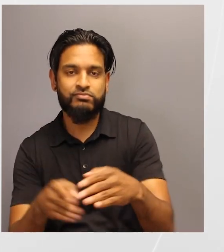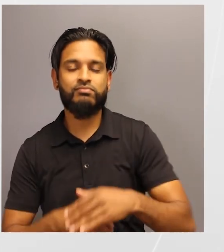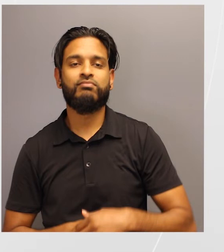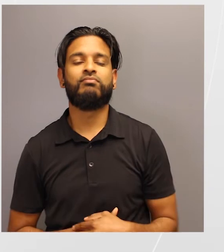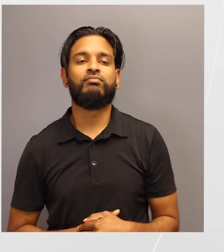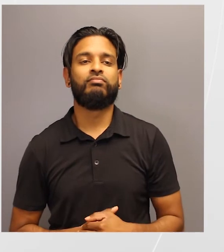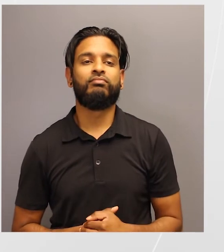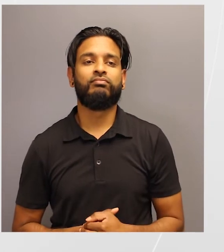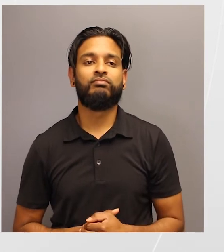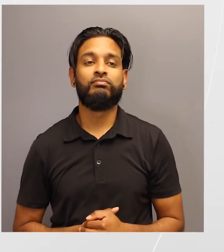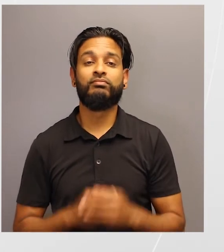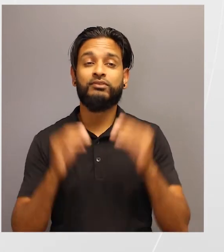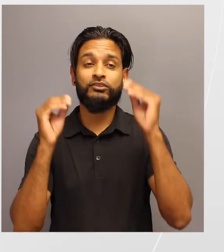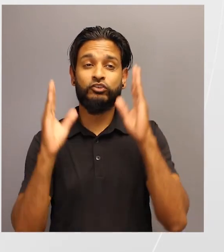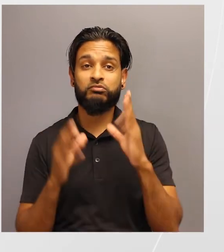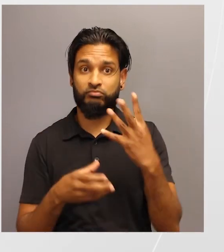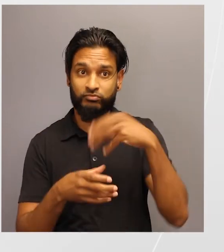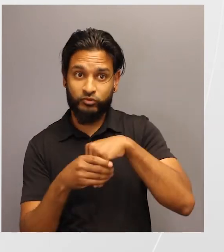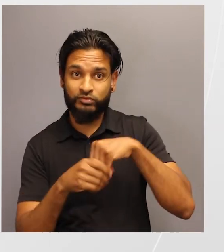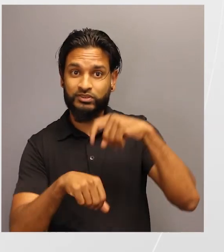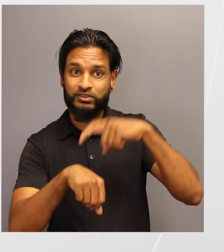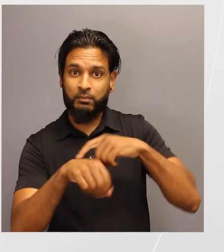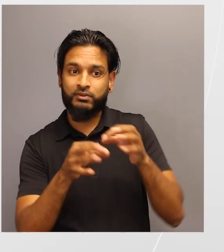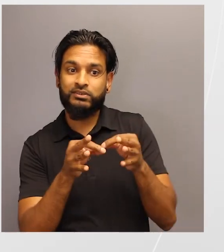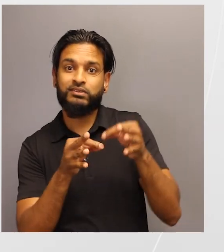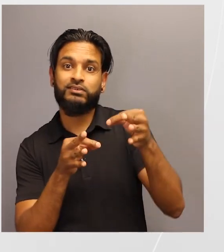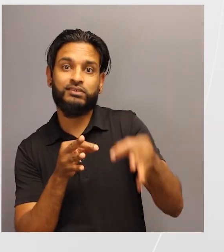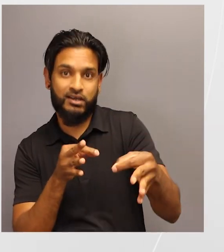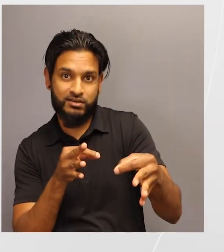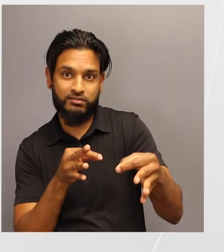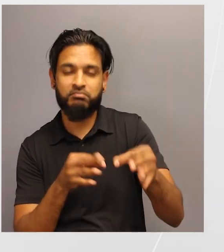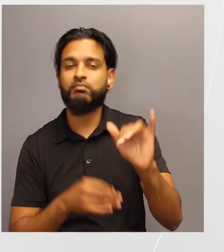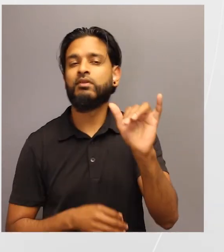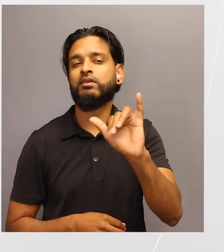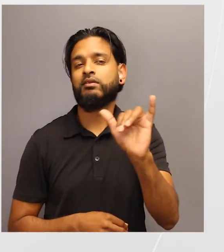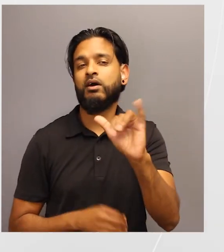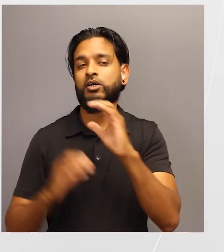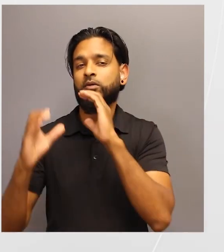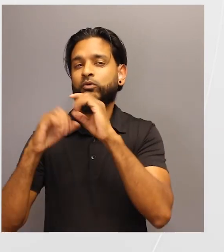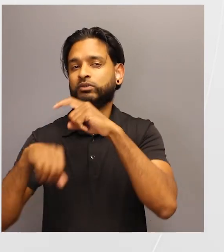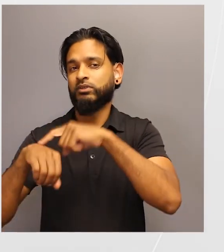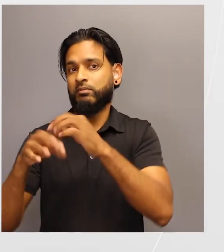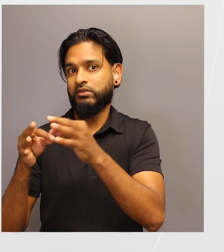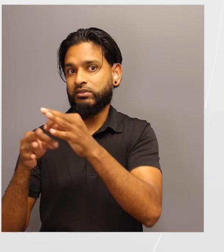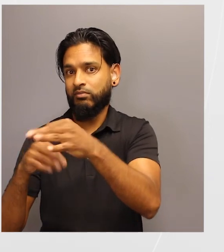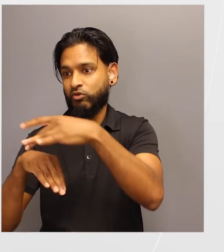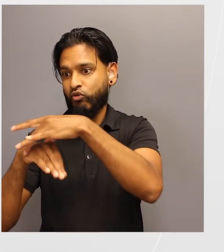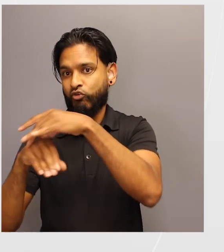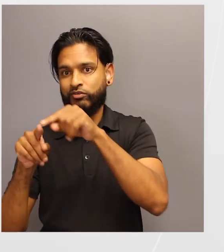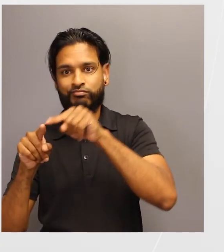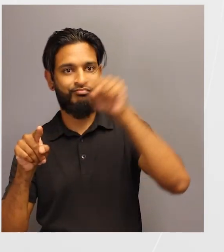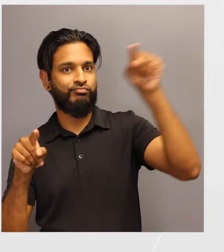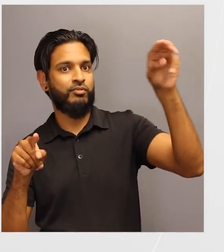The instructor can also incorporate a time delay to better simulate the communication time delay between Earth and Mars.